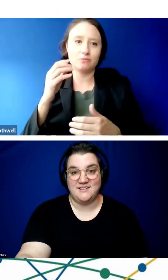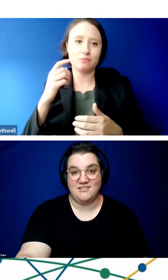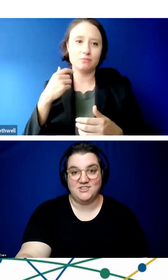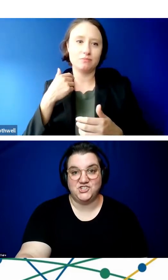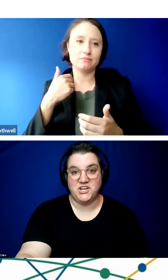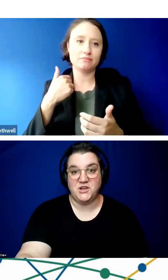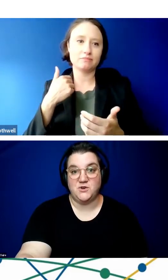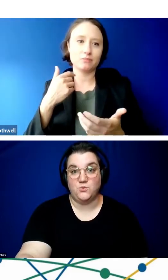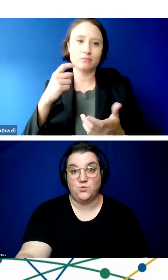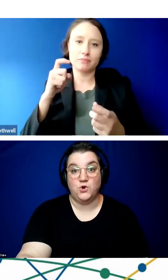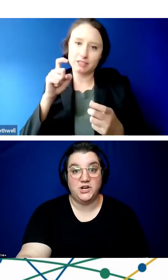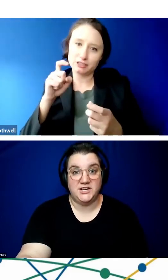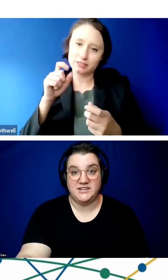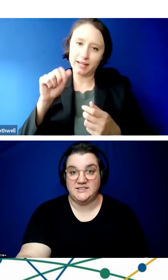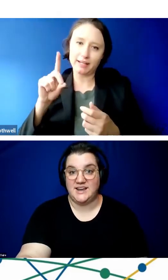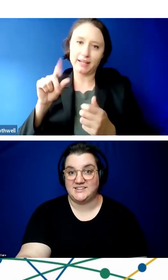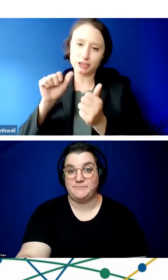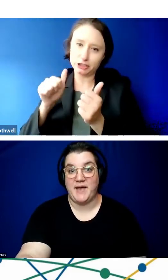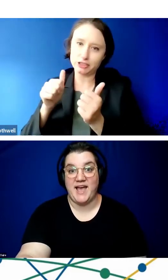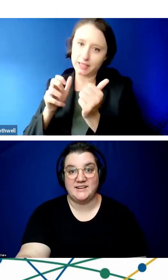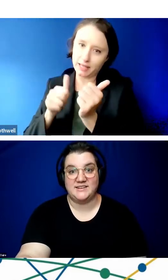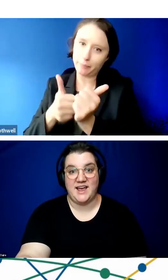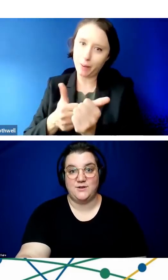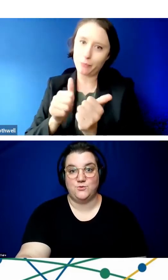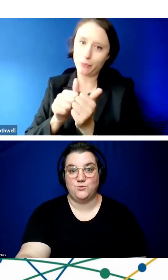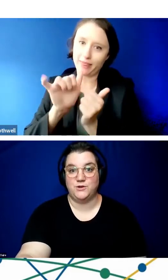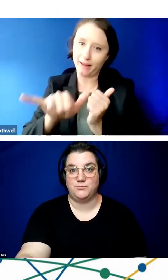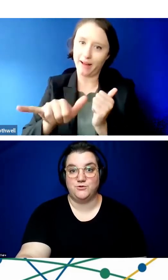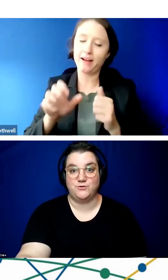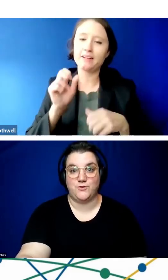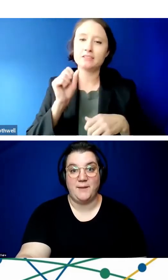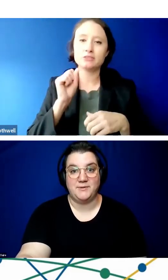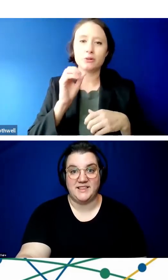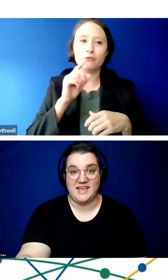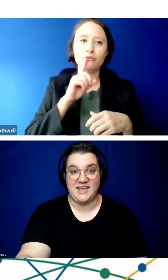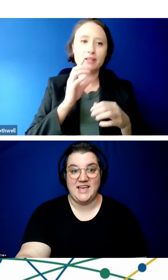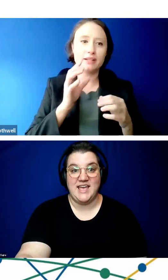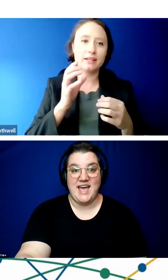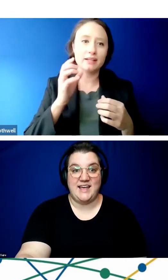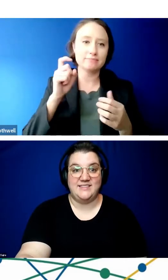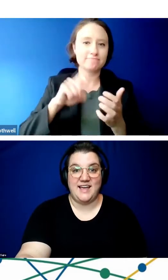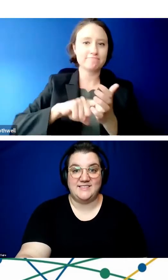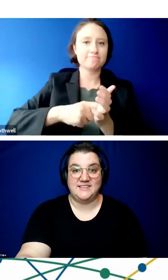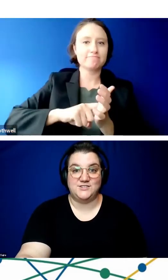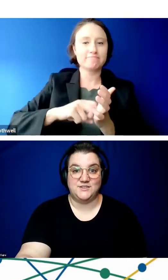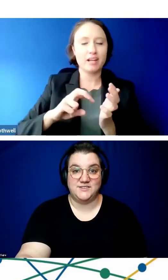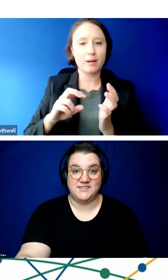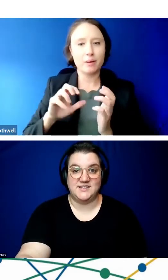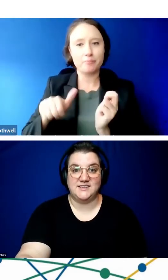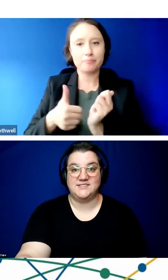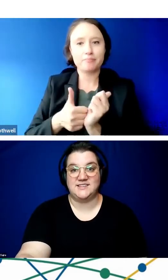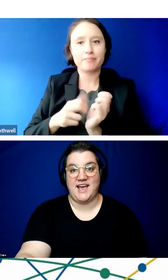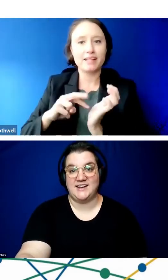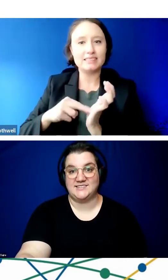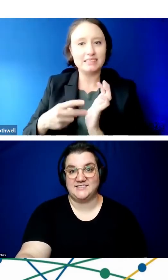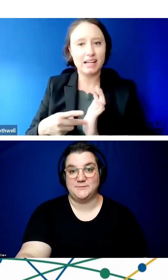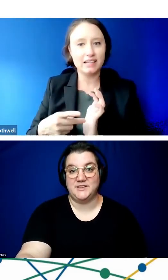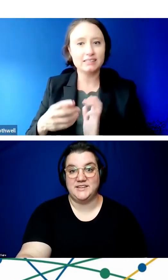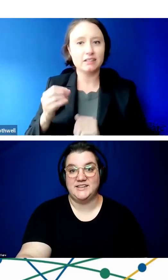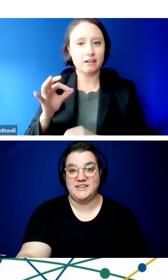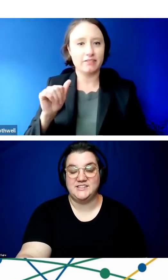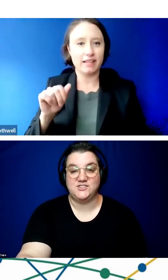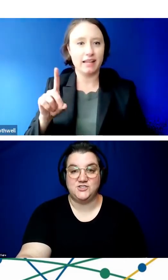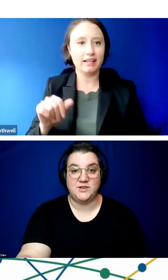that technology would expand and would improve rapidly, and that these services and